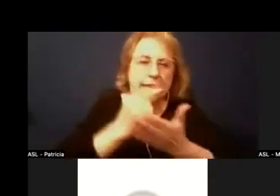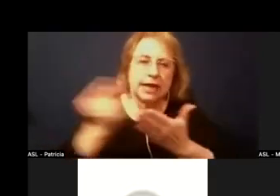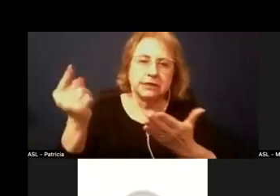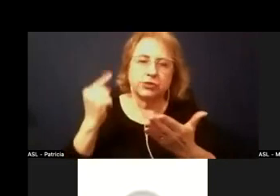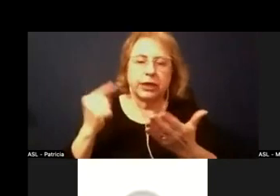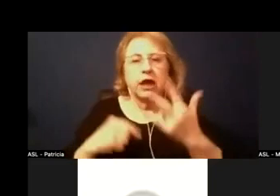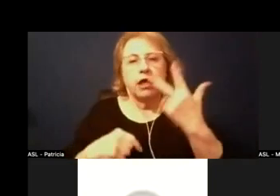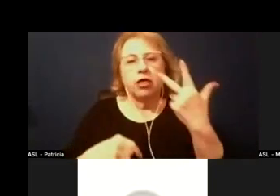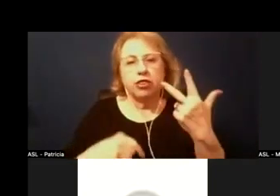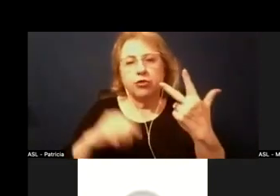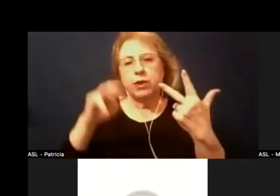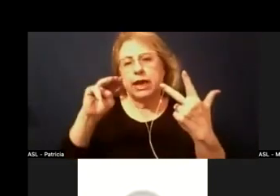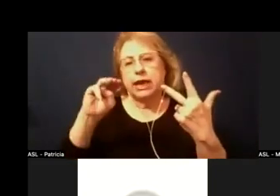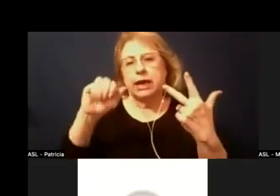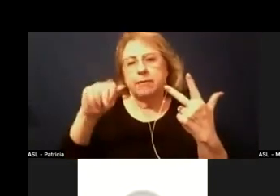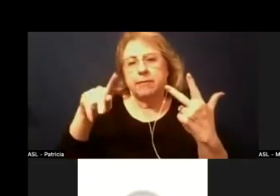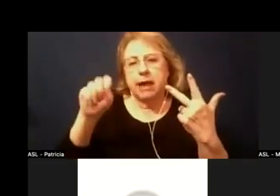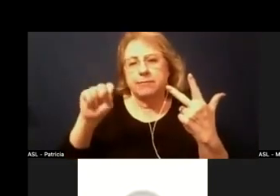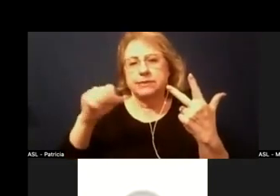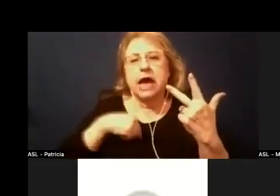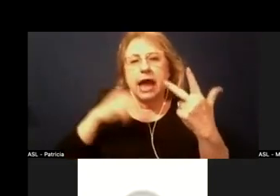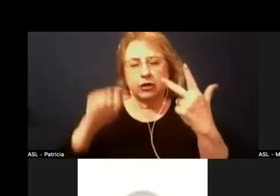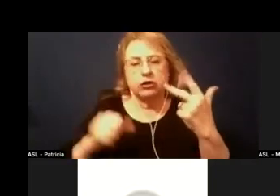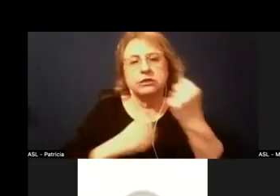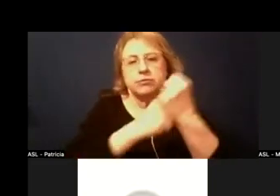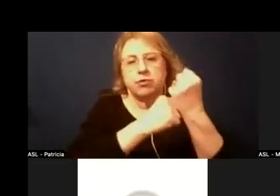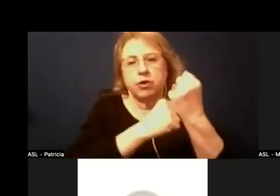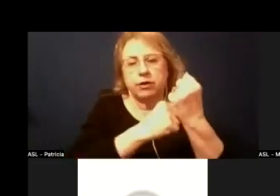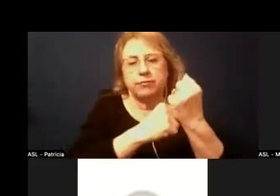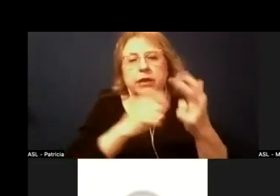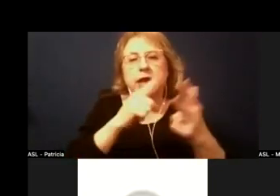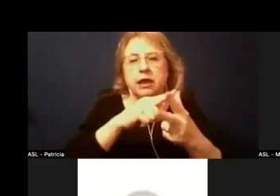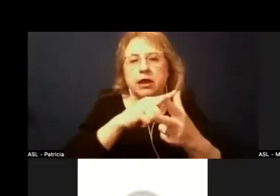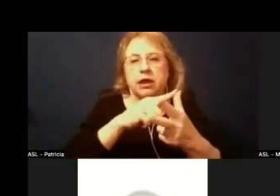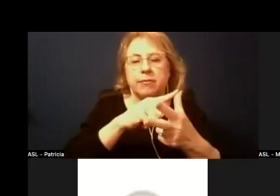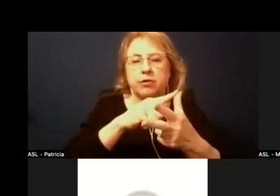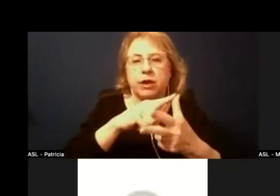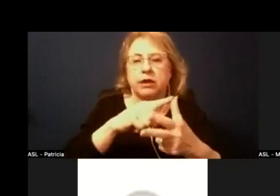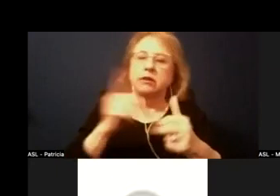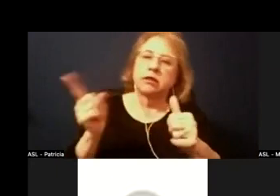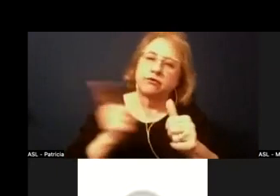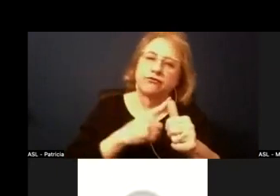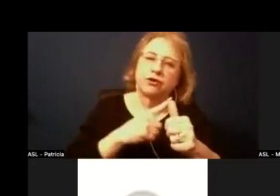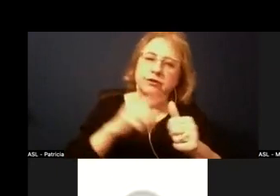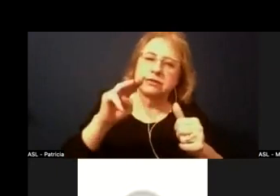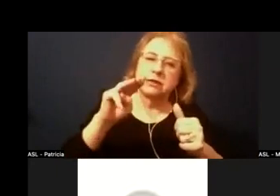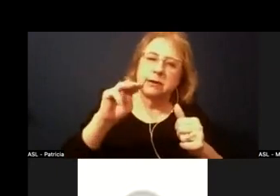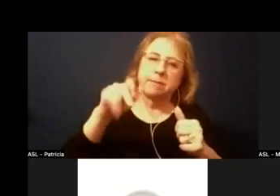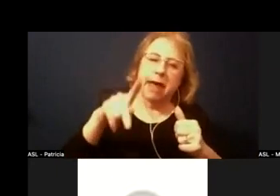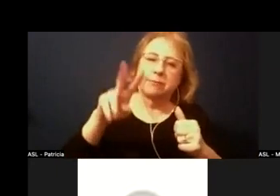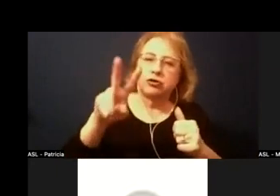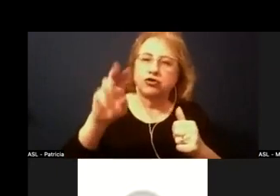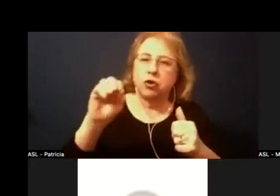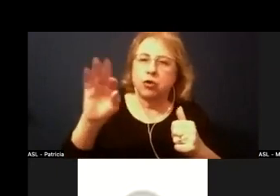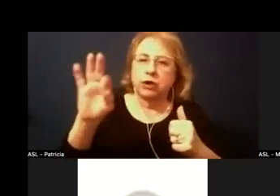be in favor of. And i'll do them in order. One is our original map 209. The other one